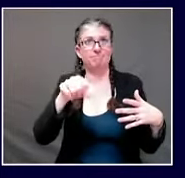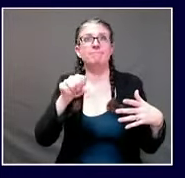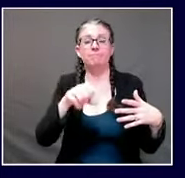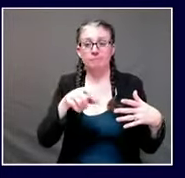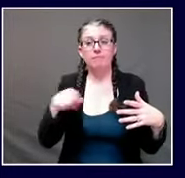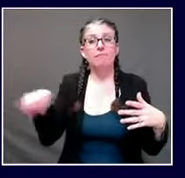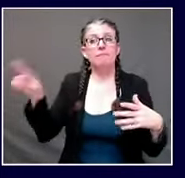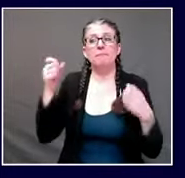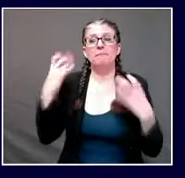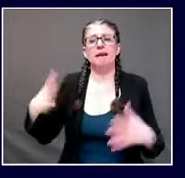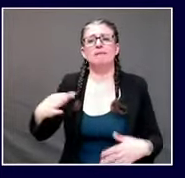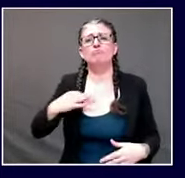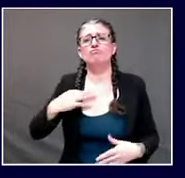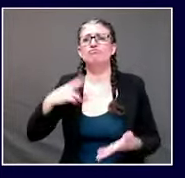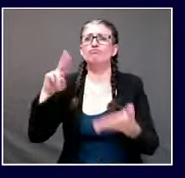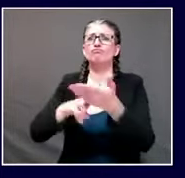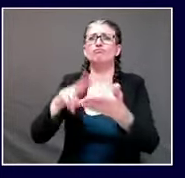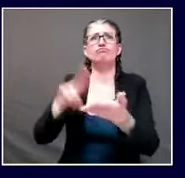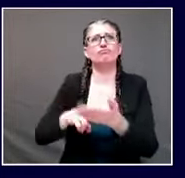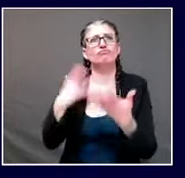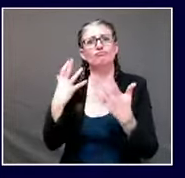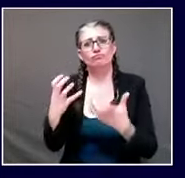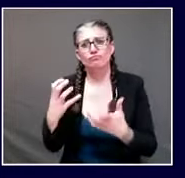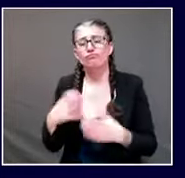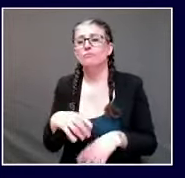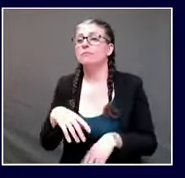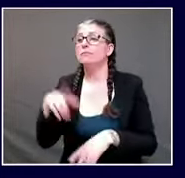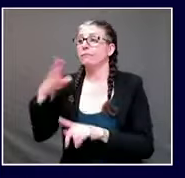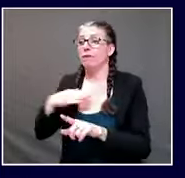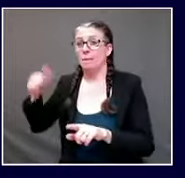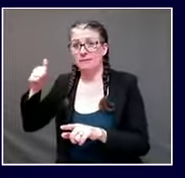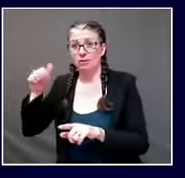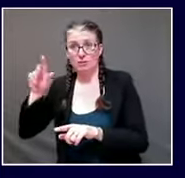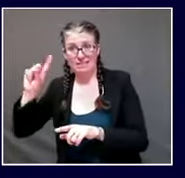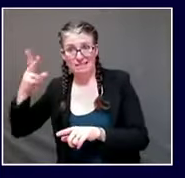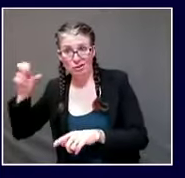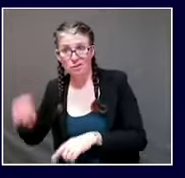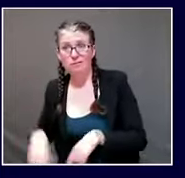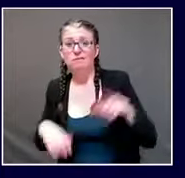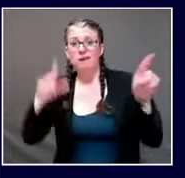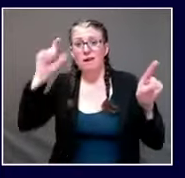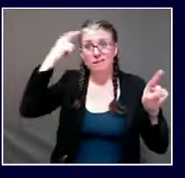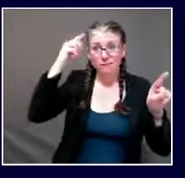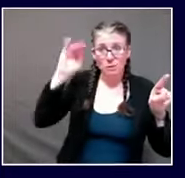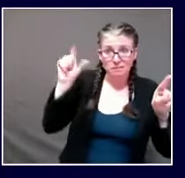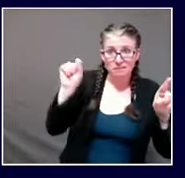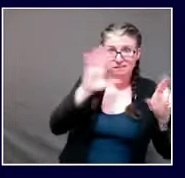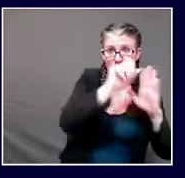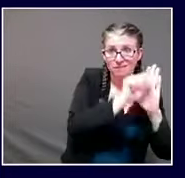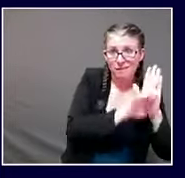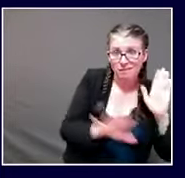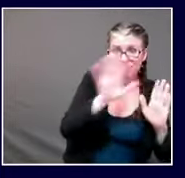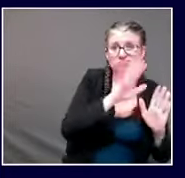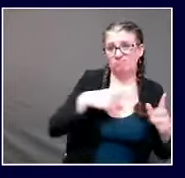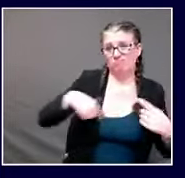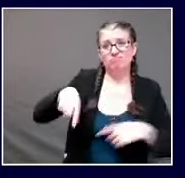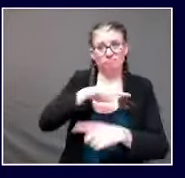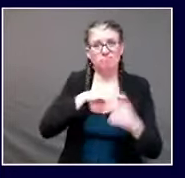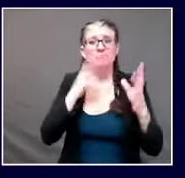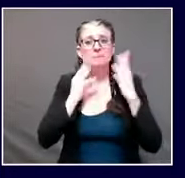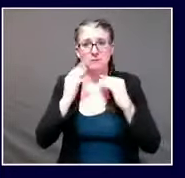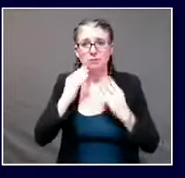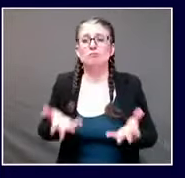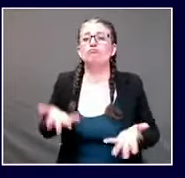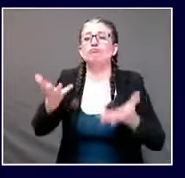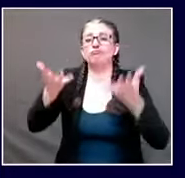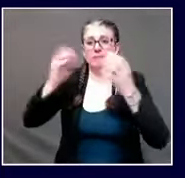and we had individuals volunteered and were asked to serve by main cdc in just about